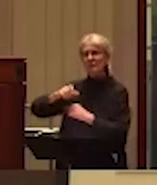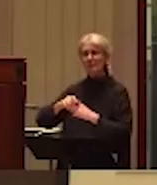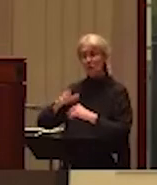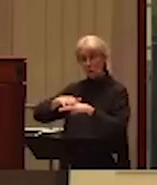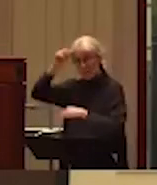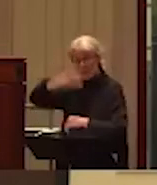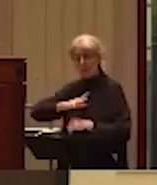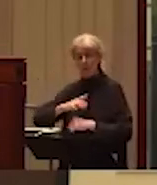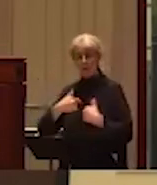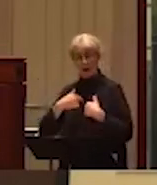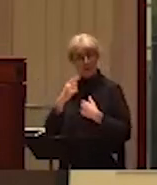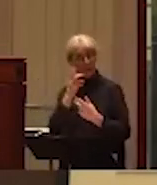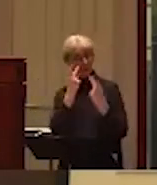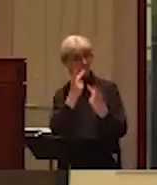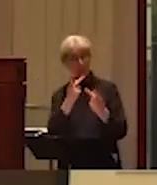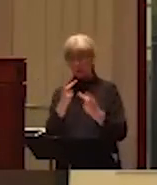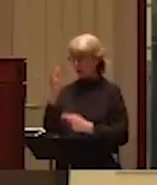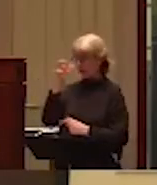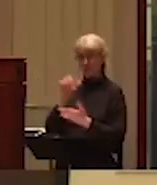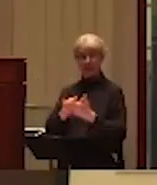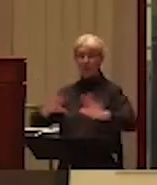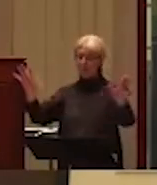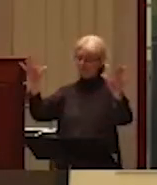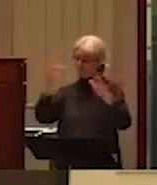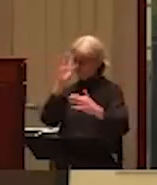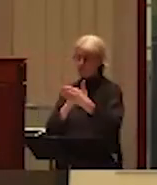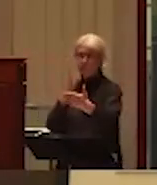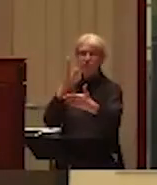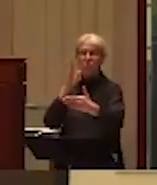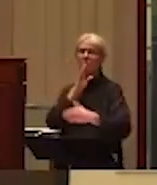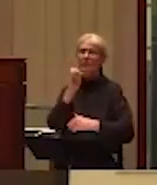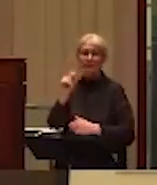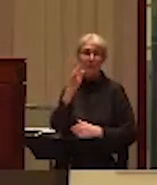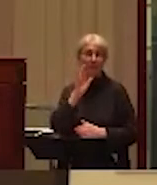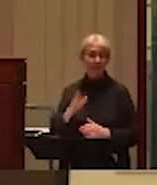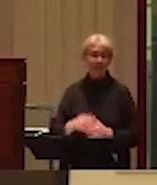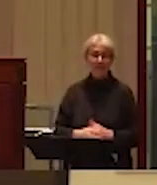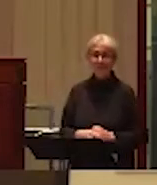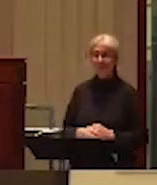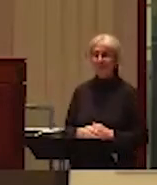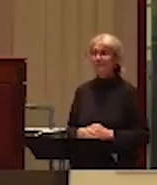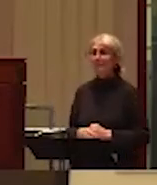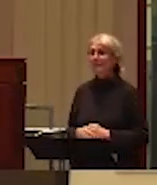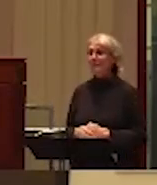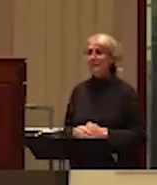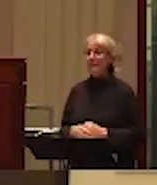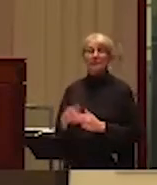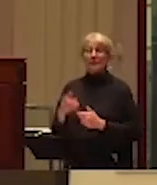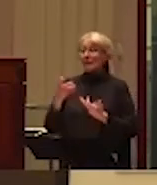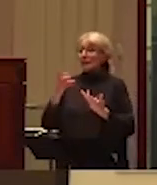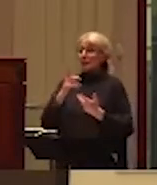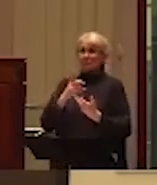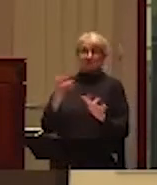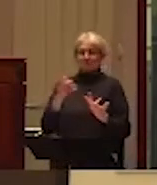not going to put up with that. I'm, I'm going to put my foot down. So any knowledge that can be sent to me from,